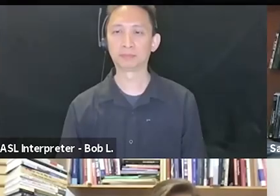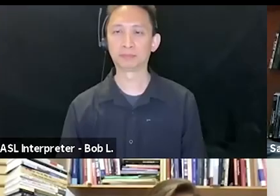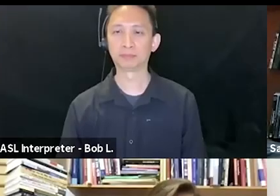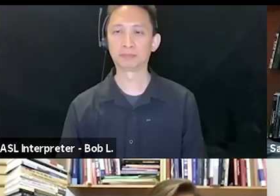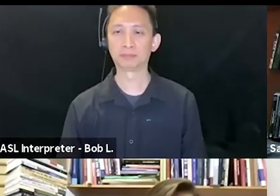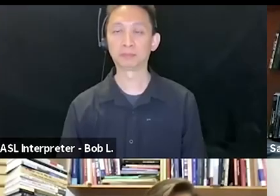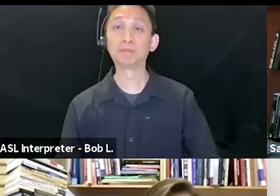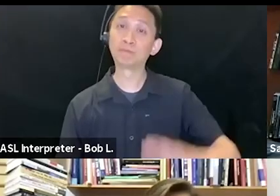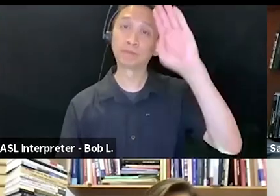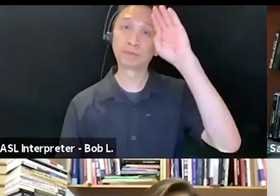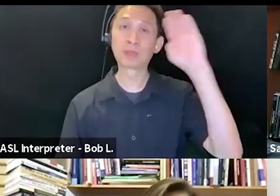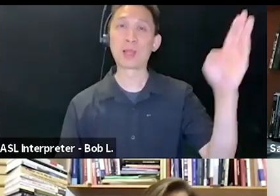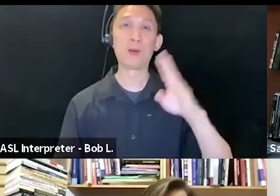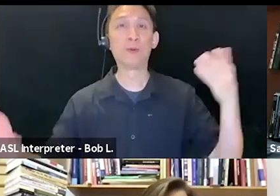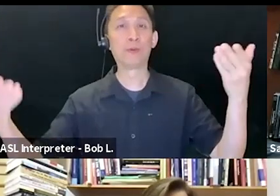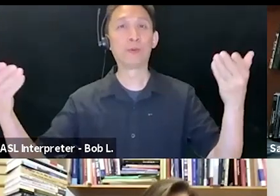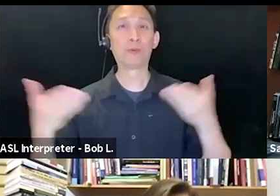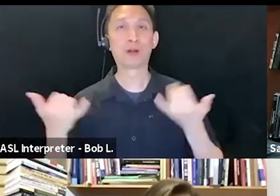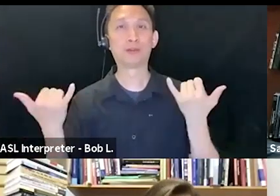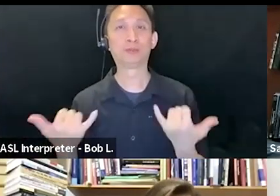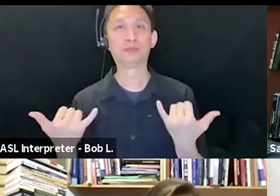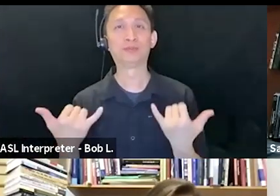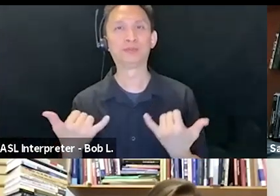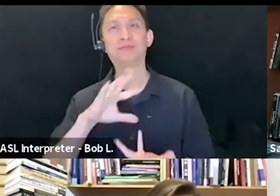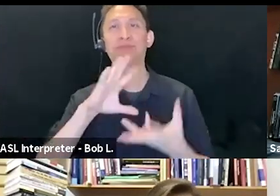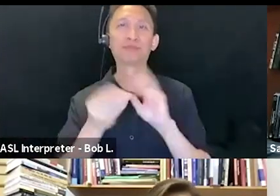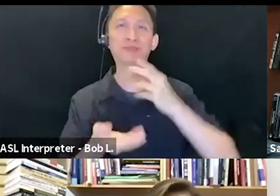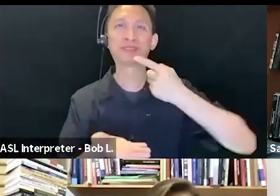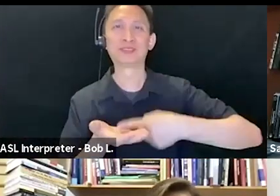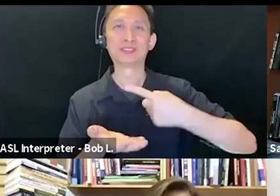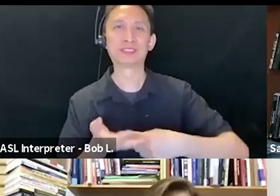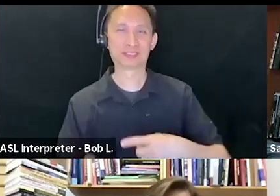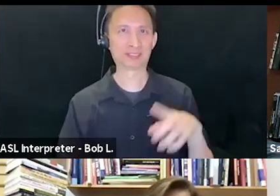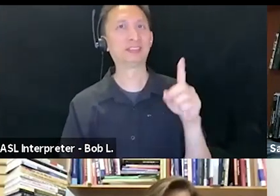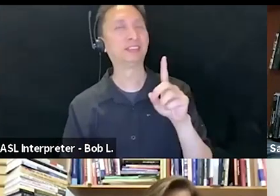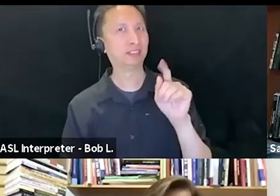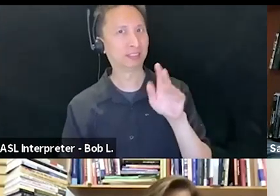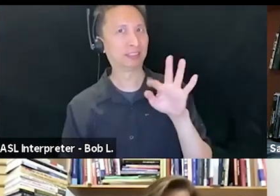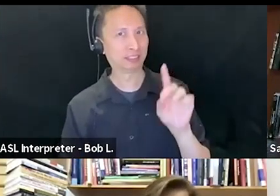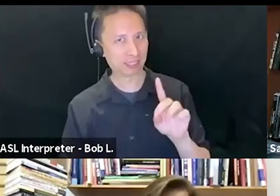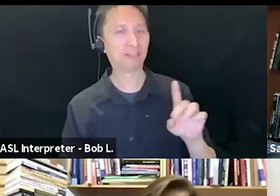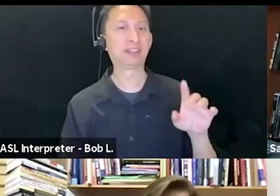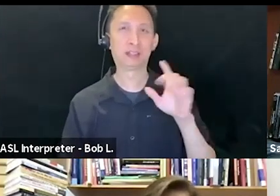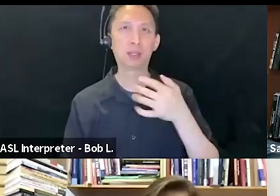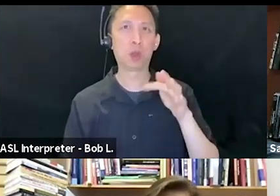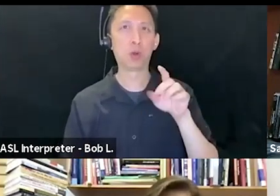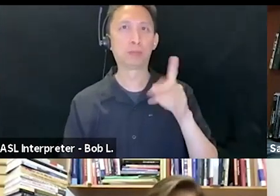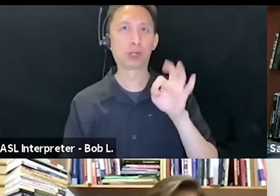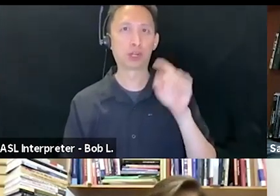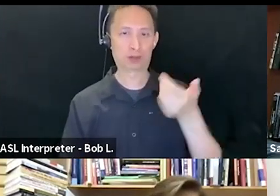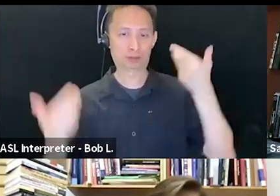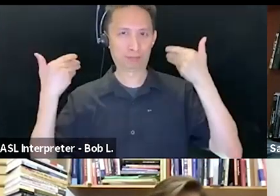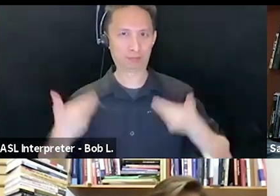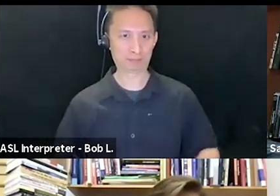I welcome you all to this forum. I'm David Theo Goldberg, the director of the University of California Humanities Research Institute,